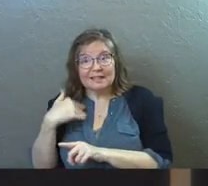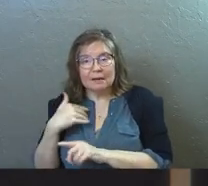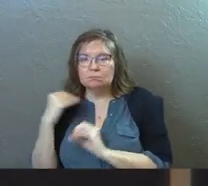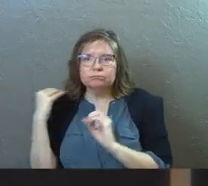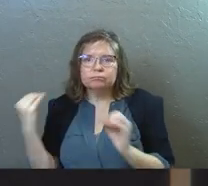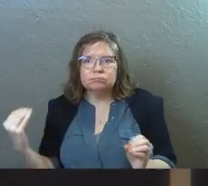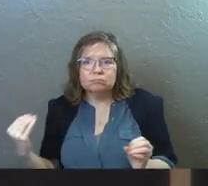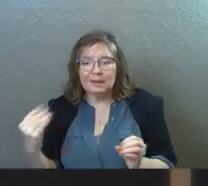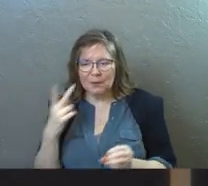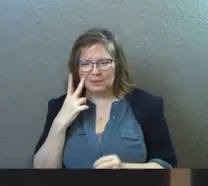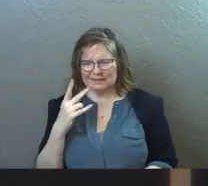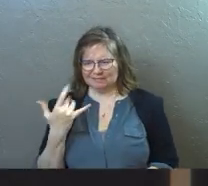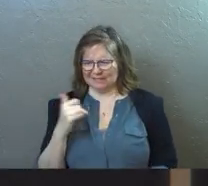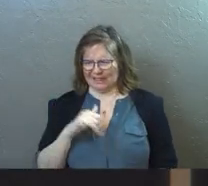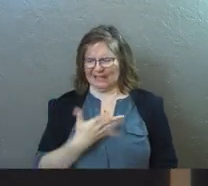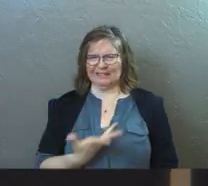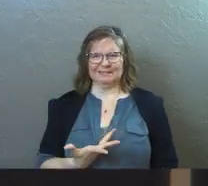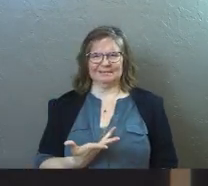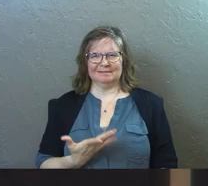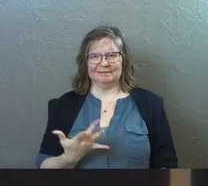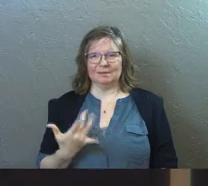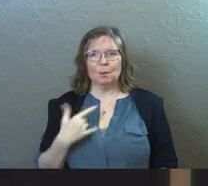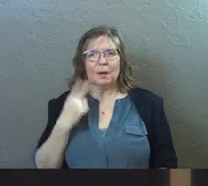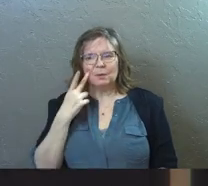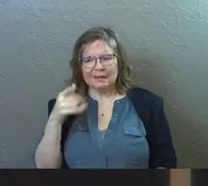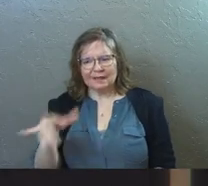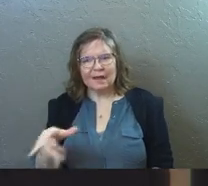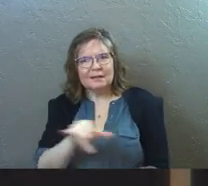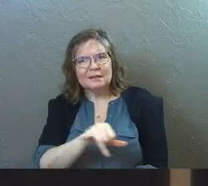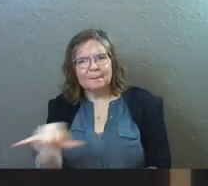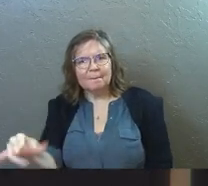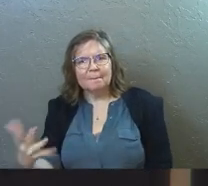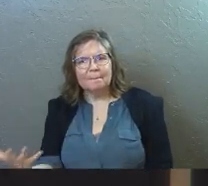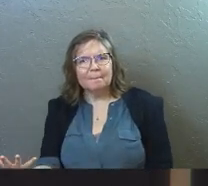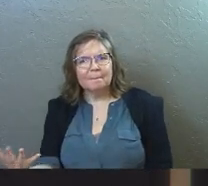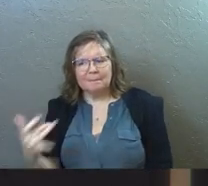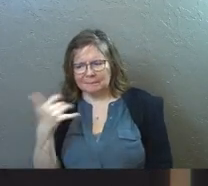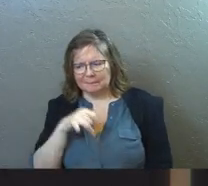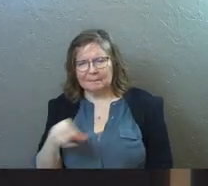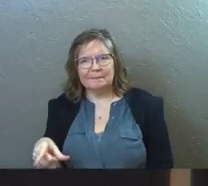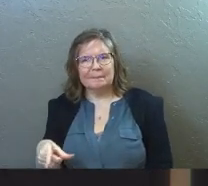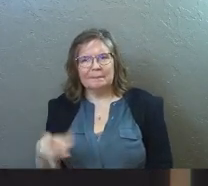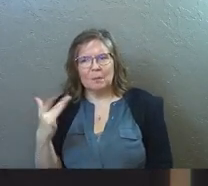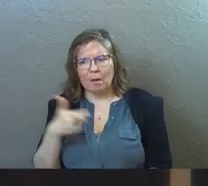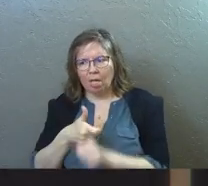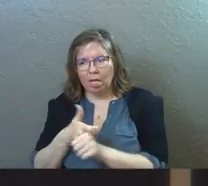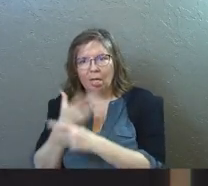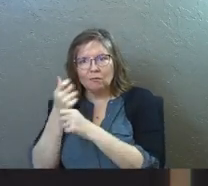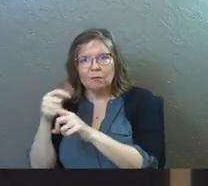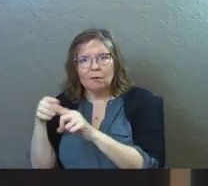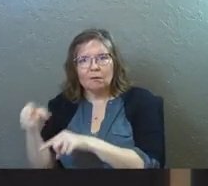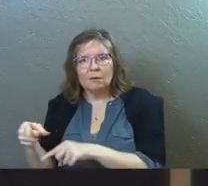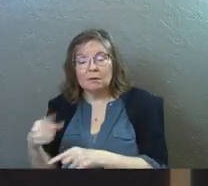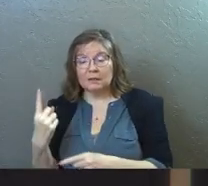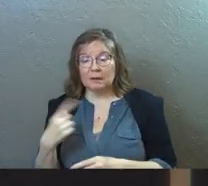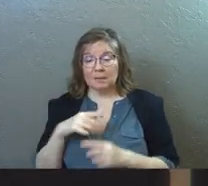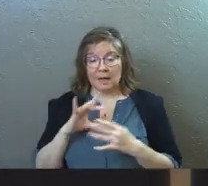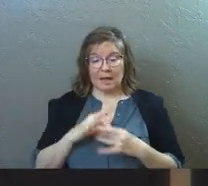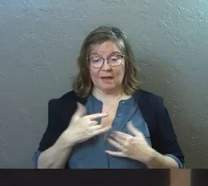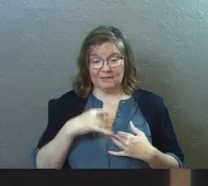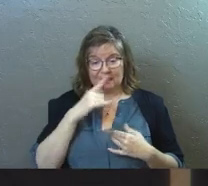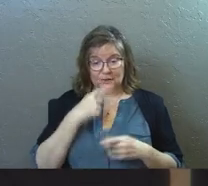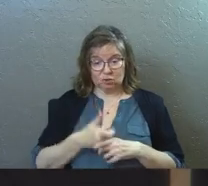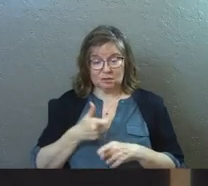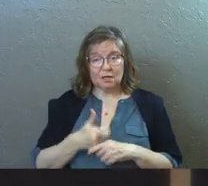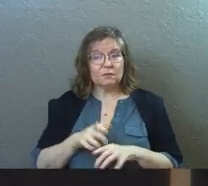And we see the foolishness of that. Why don't we see the foolishness of this? There is something about having kids of your